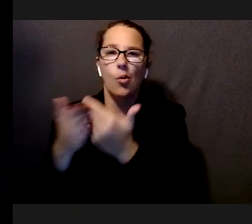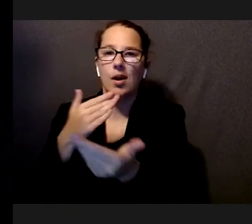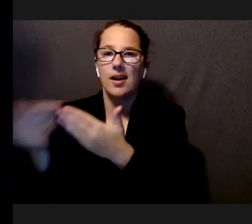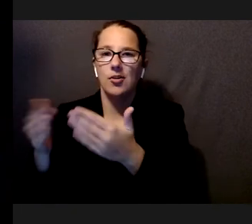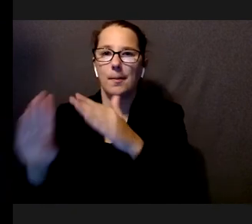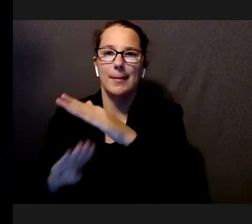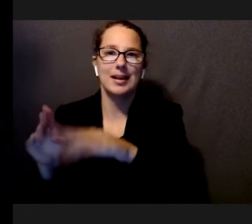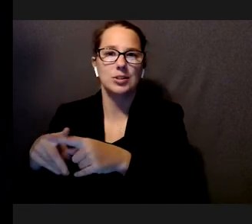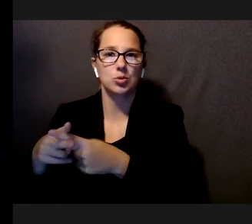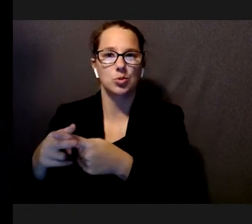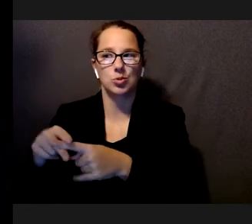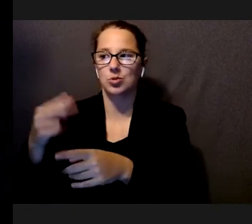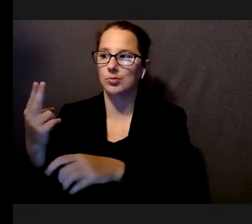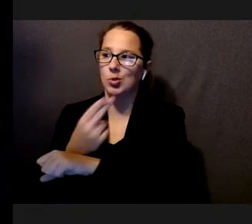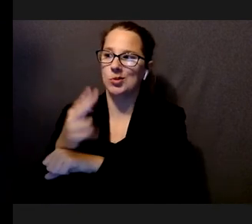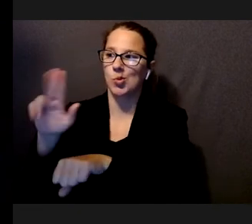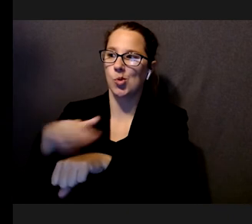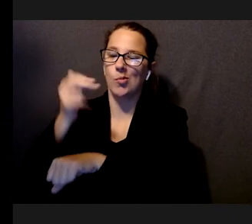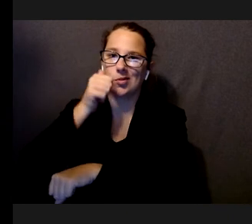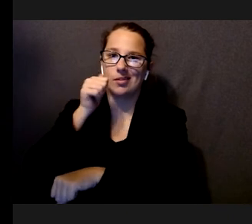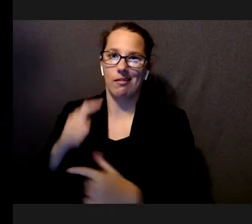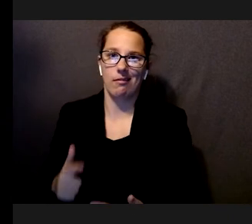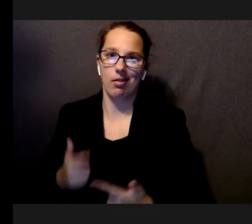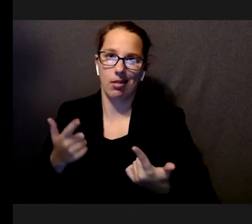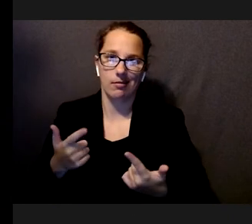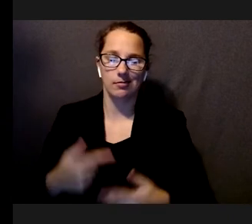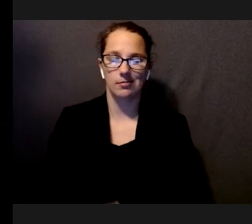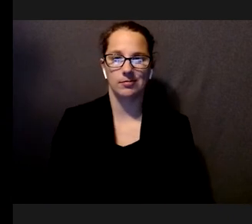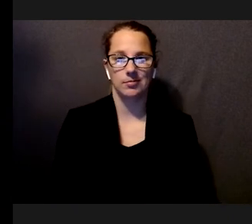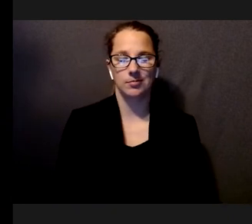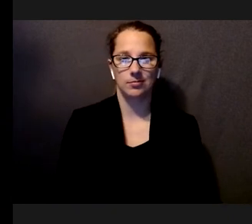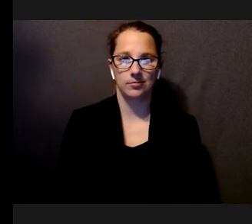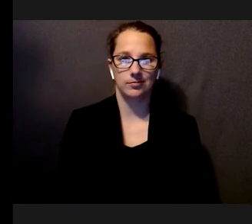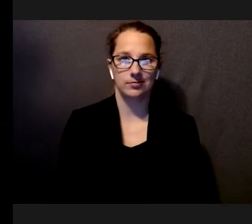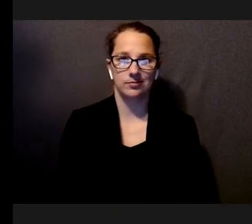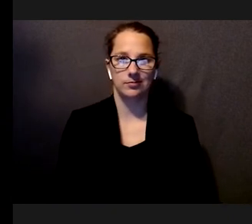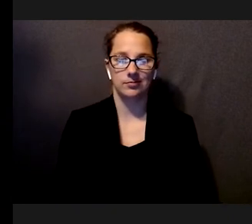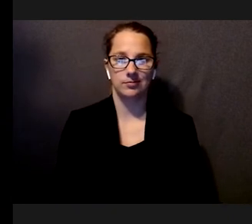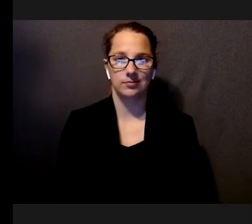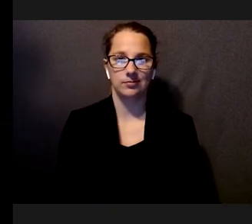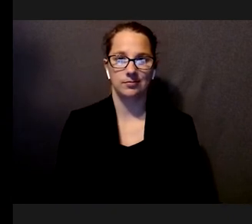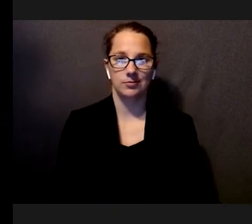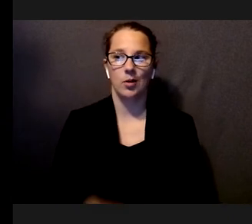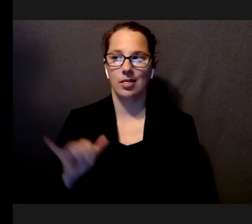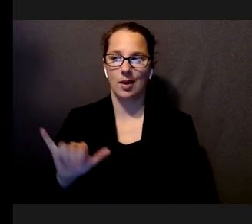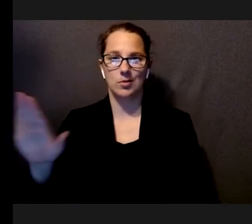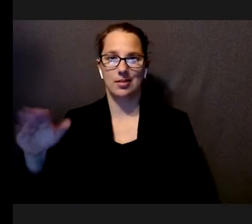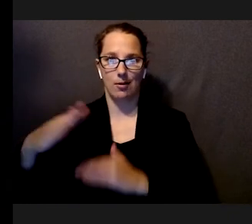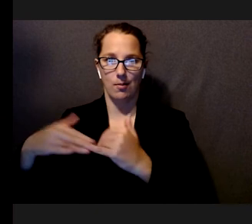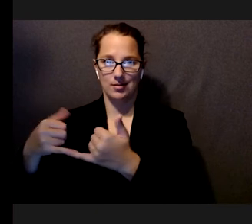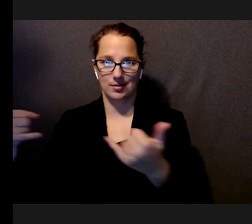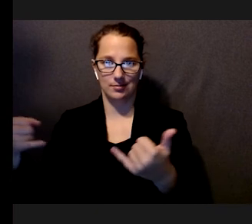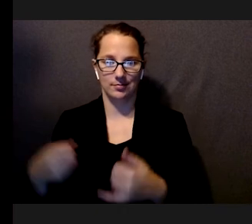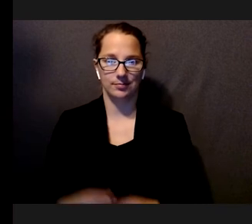basic tools they used to correct their vision under normal circumstances. That was the baseline.